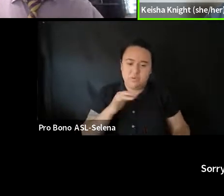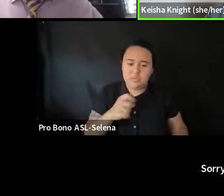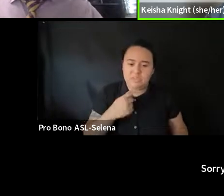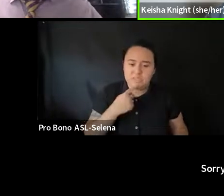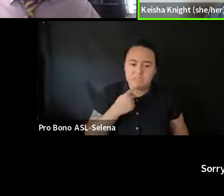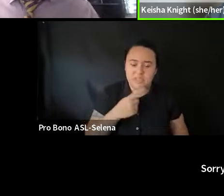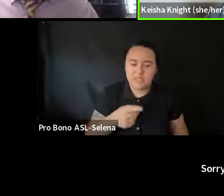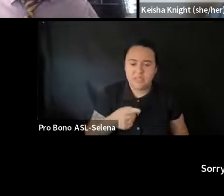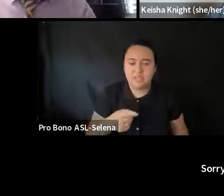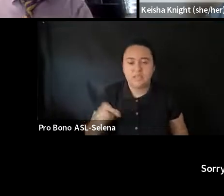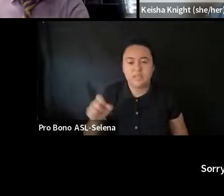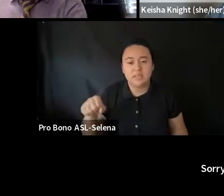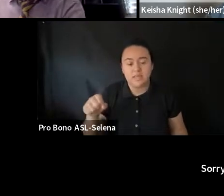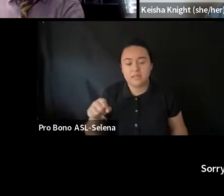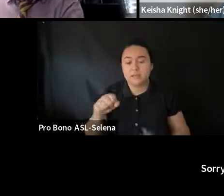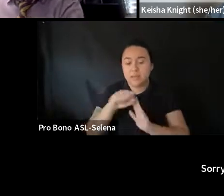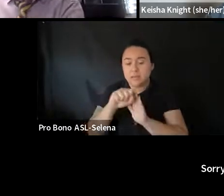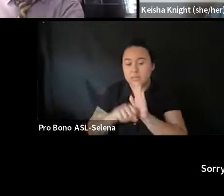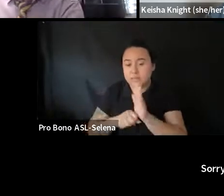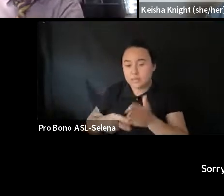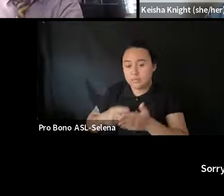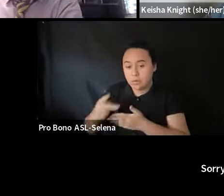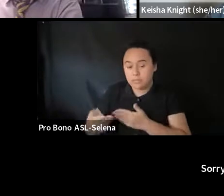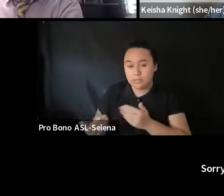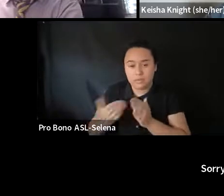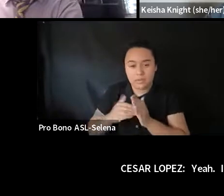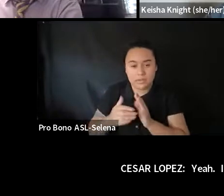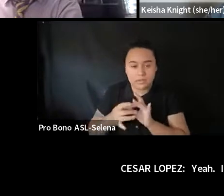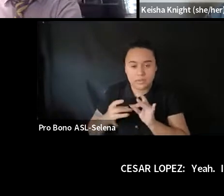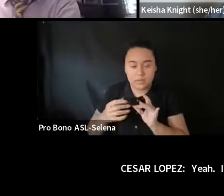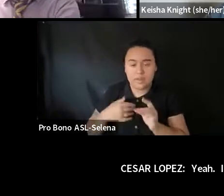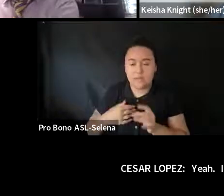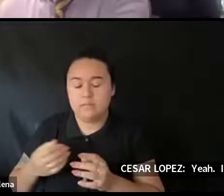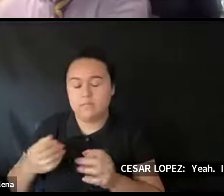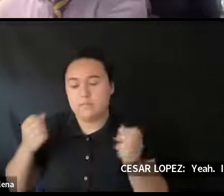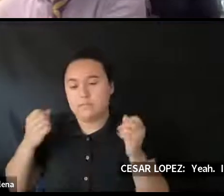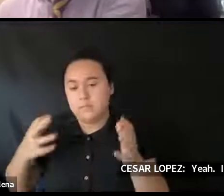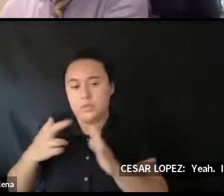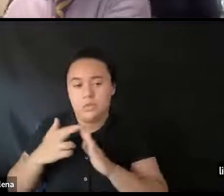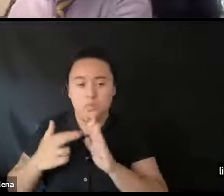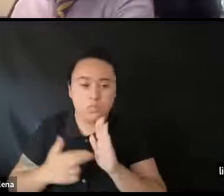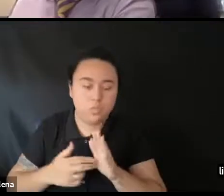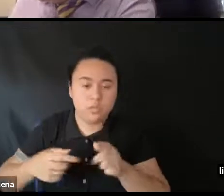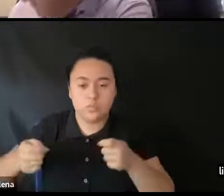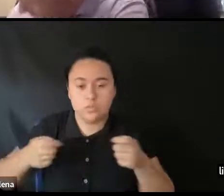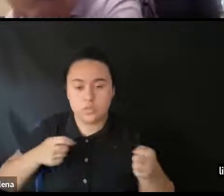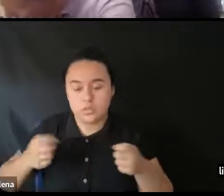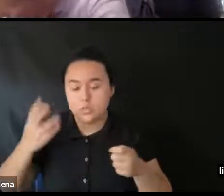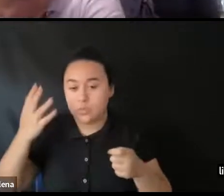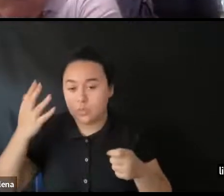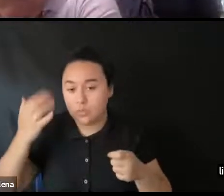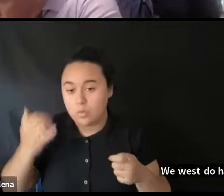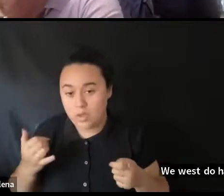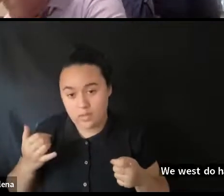We're. It's. There. There's state programs. Like I said. You know. We do have tons of rules and regulations. Because you know.